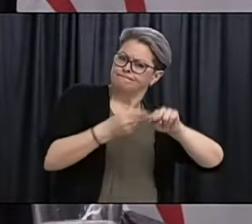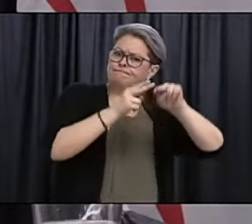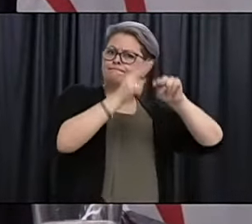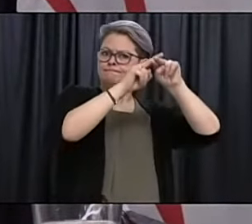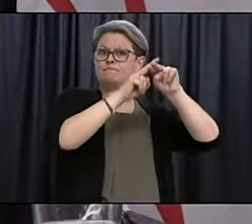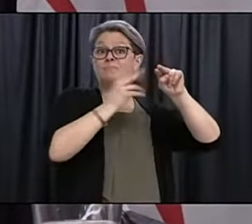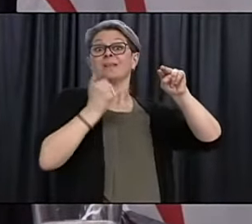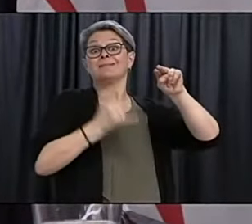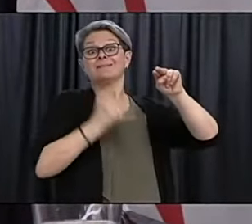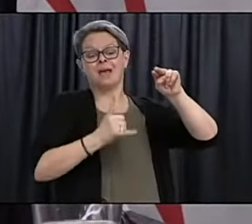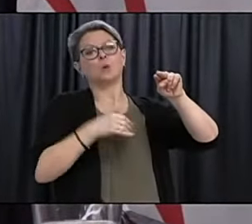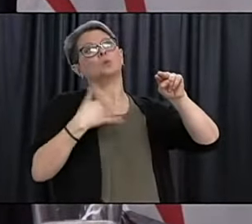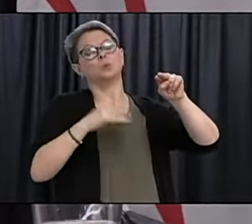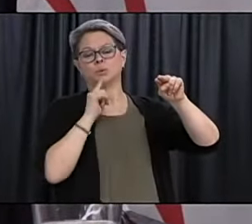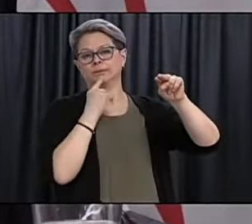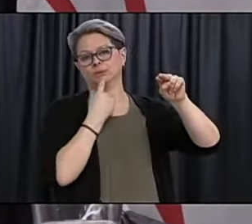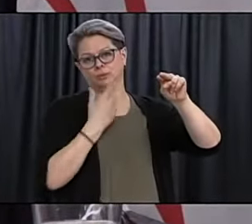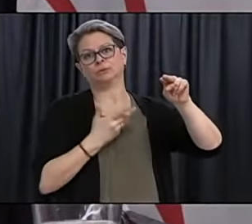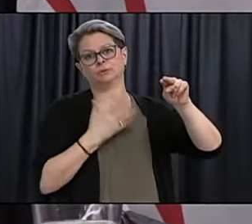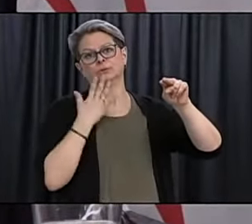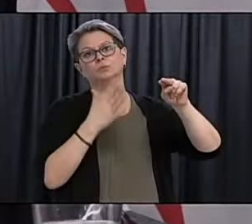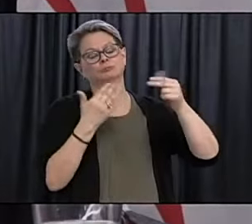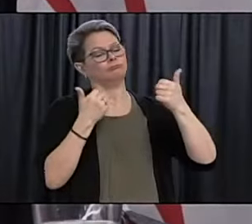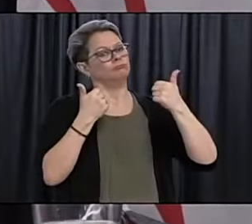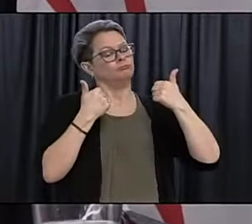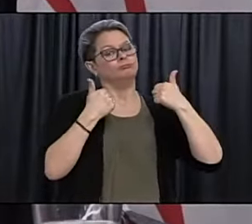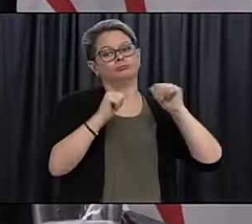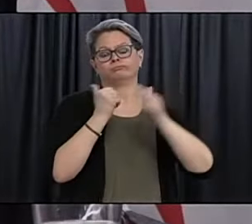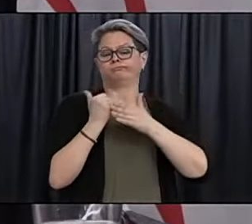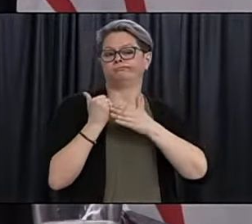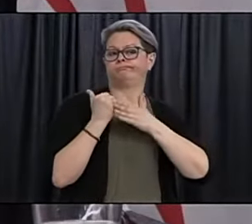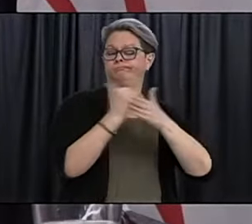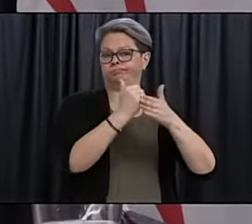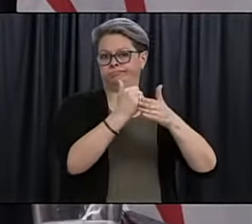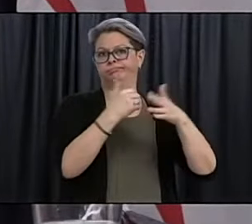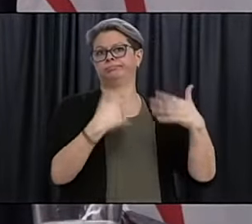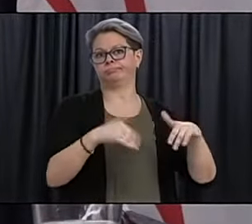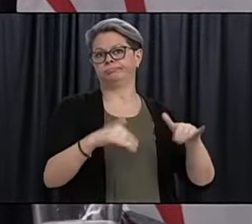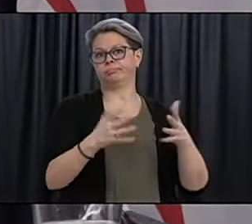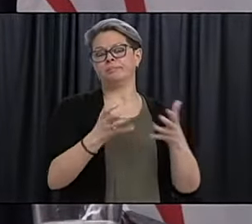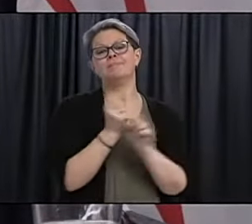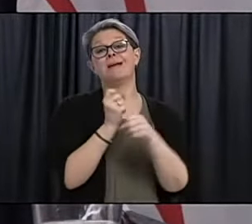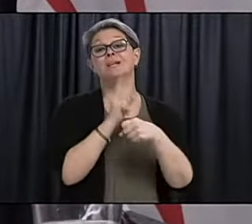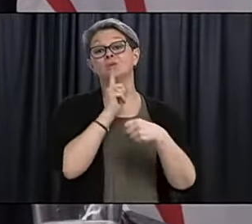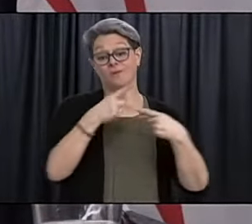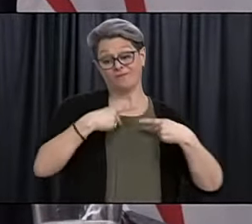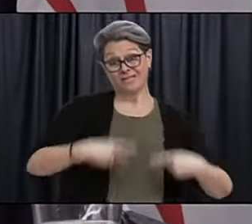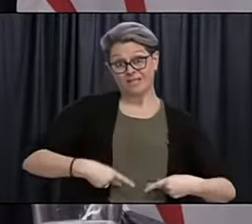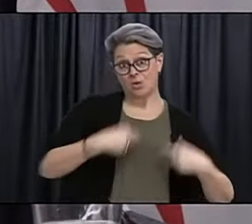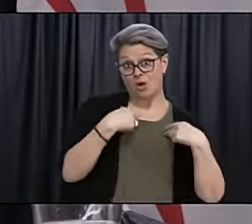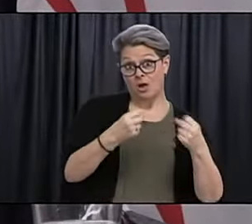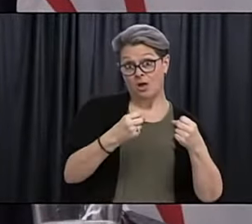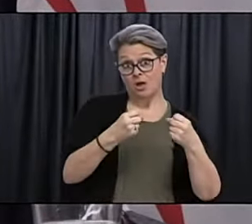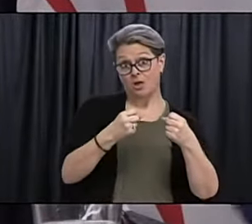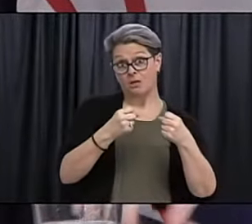as we emerge from, uh, from this pandemics to ensure that we have a healthy population physically and mentally.